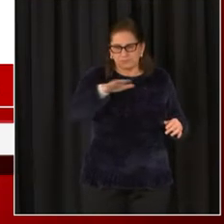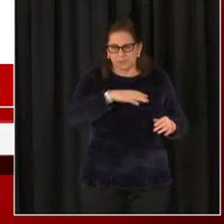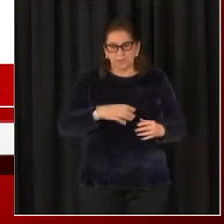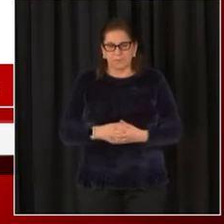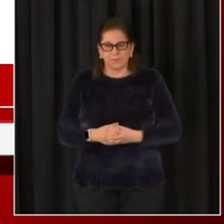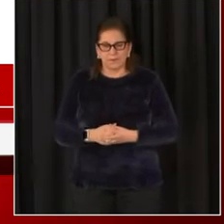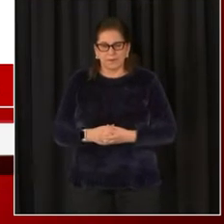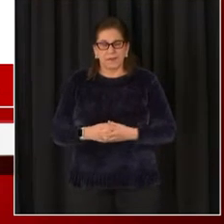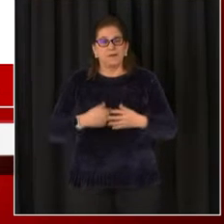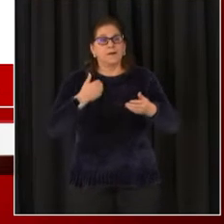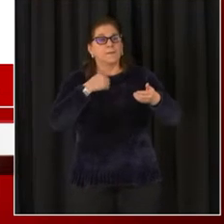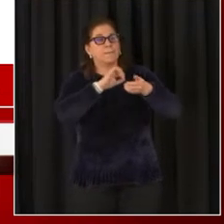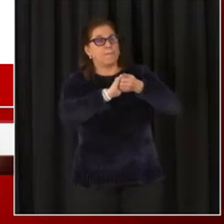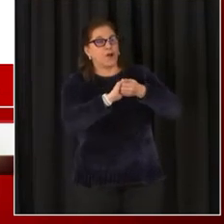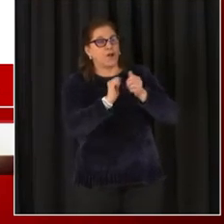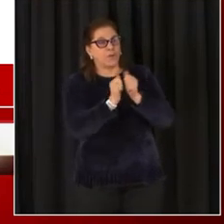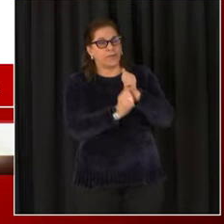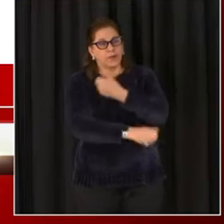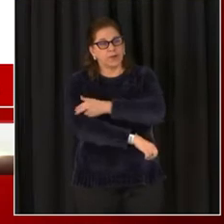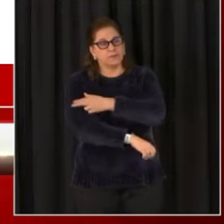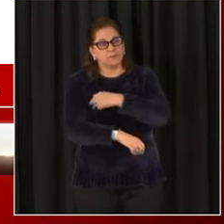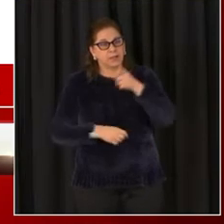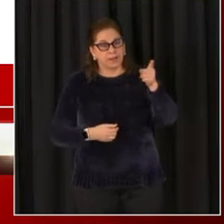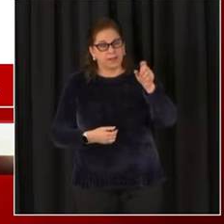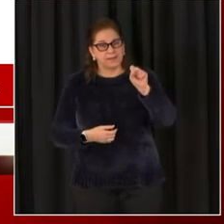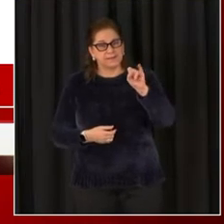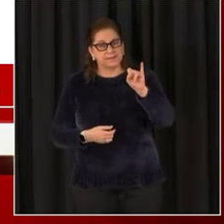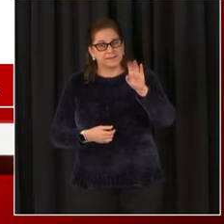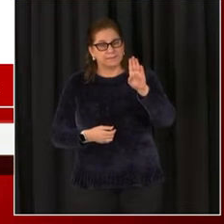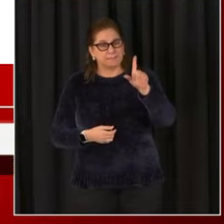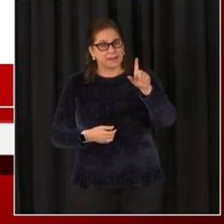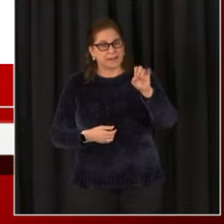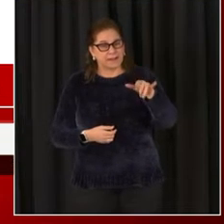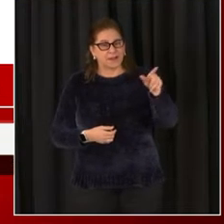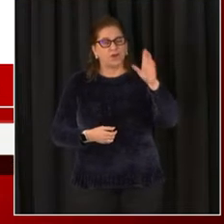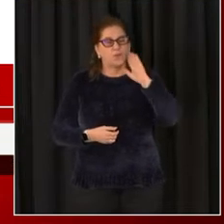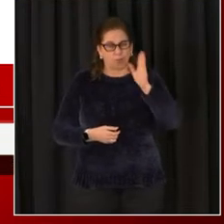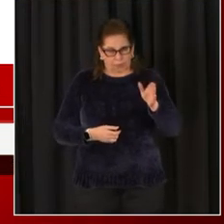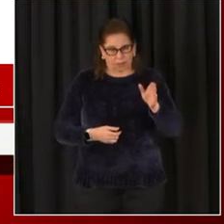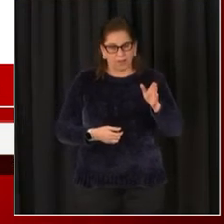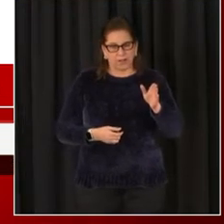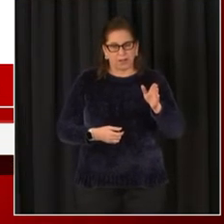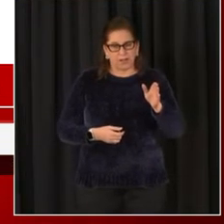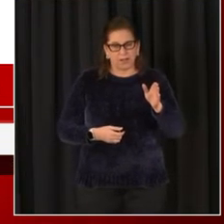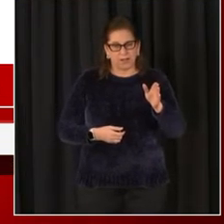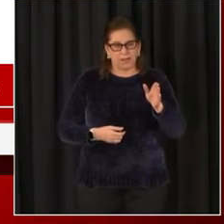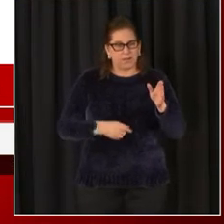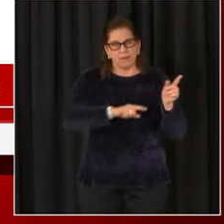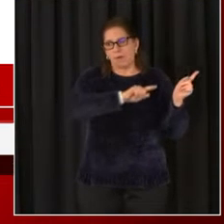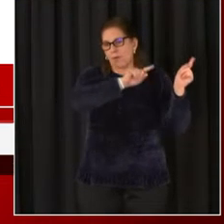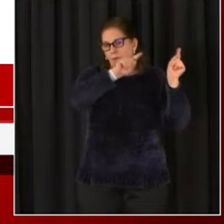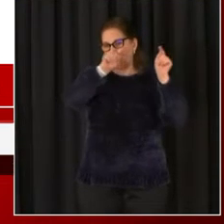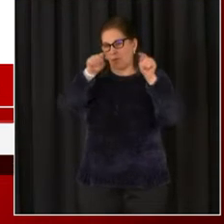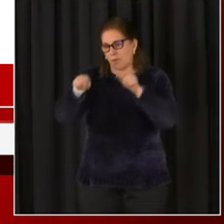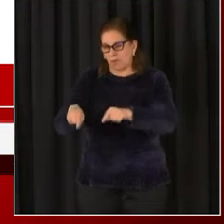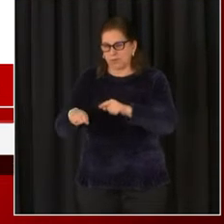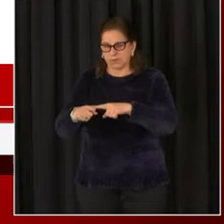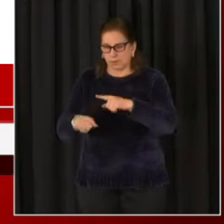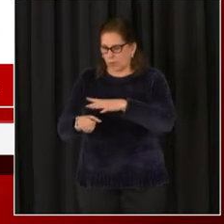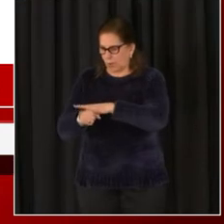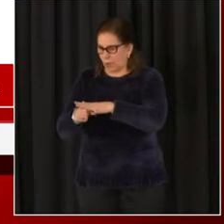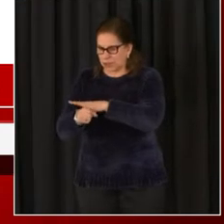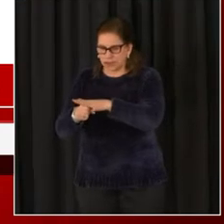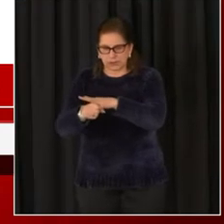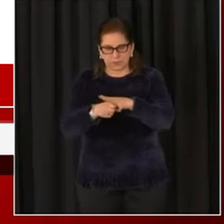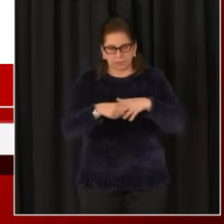to administer the vaccine to them on the properties. And that initiative will begin next week. So